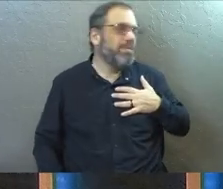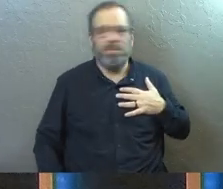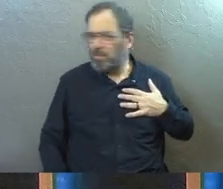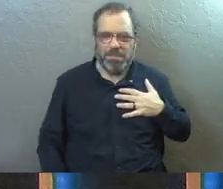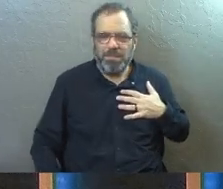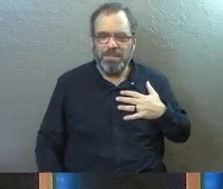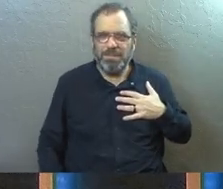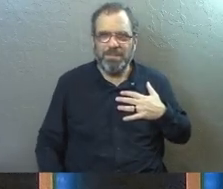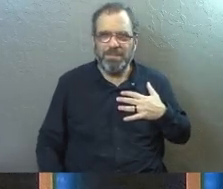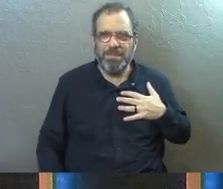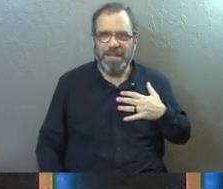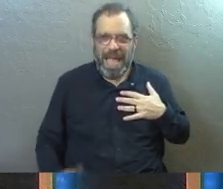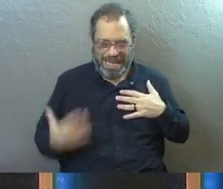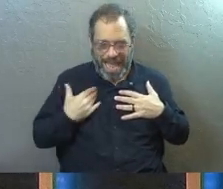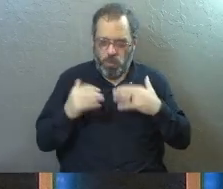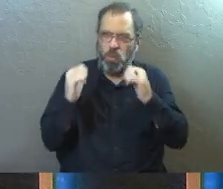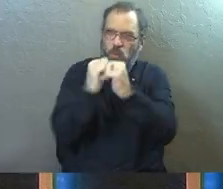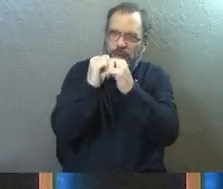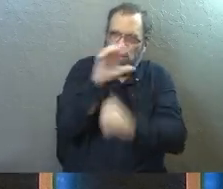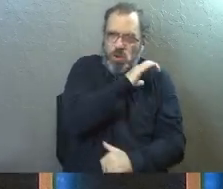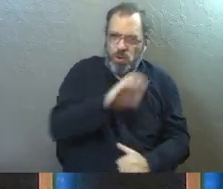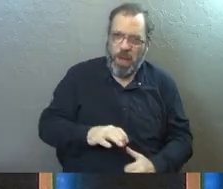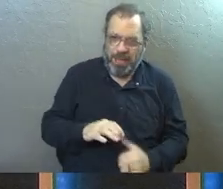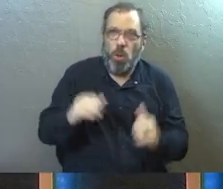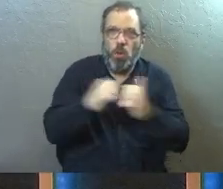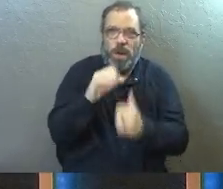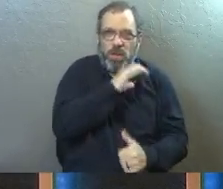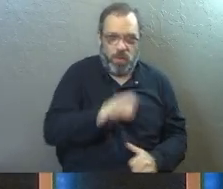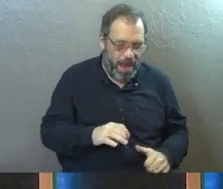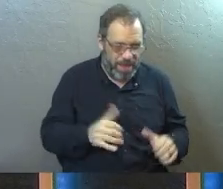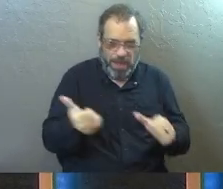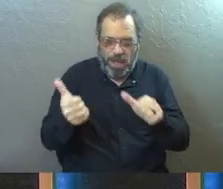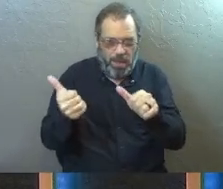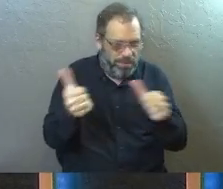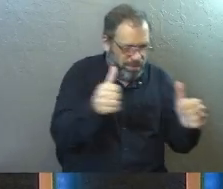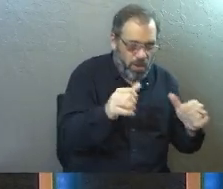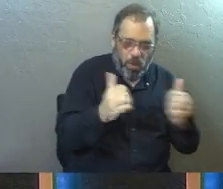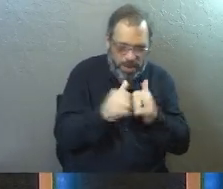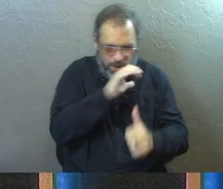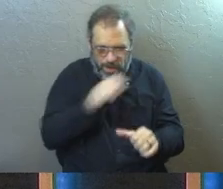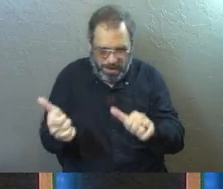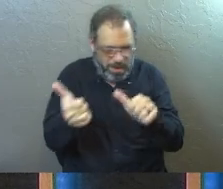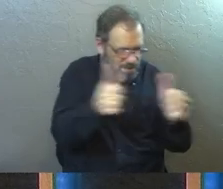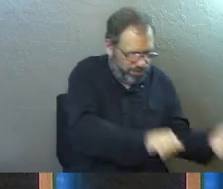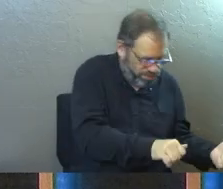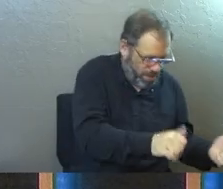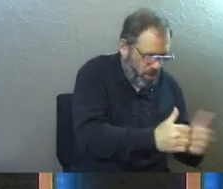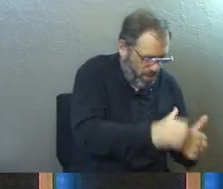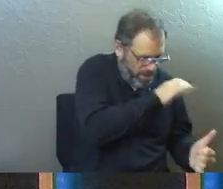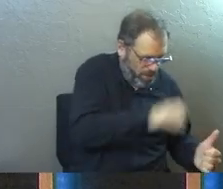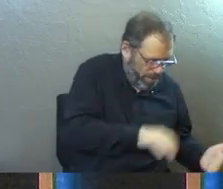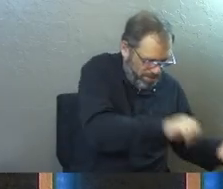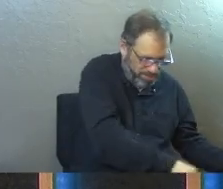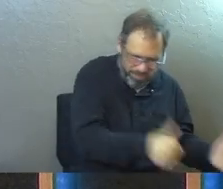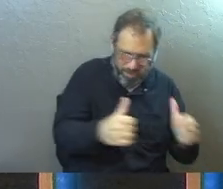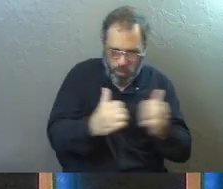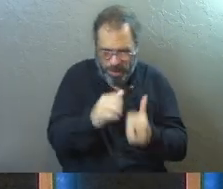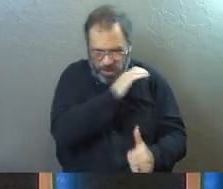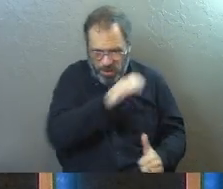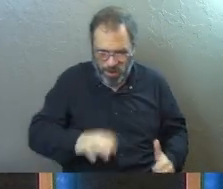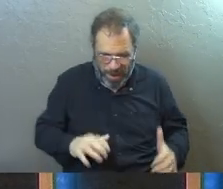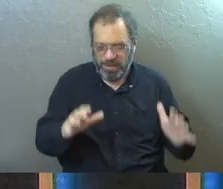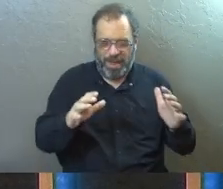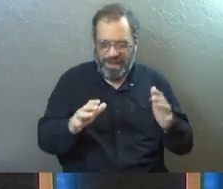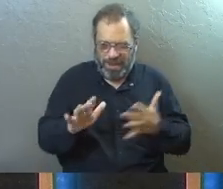How are we now with Christ? We were with Christ. We're with Christ. Like, how are we with Christ? Like, what does that mean?